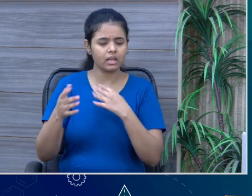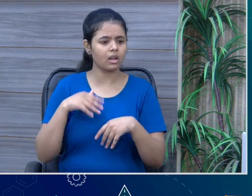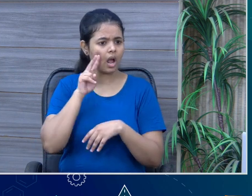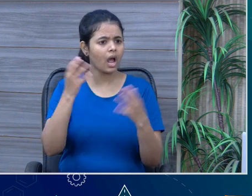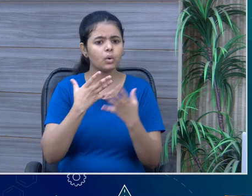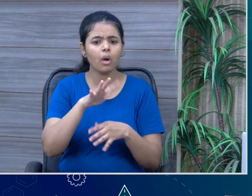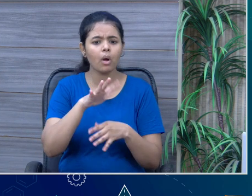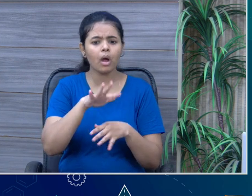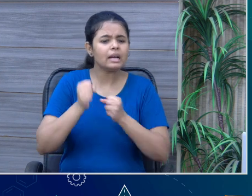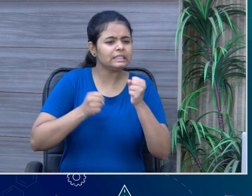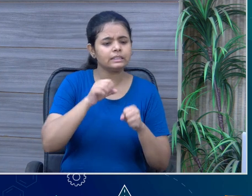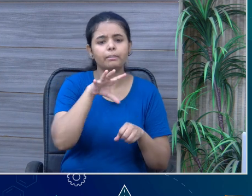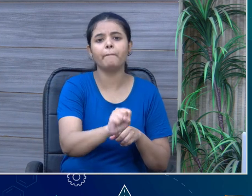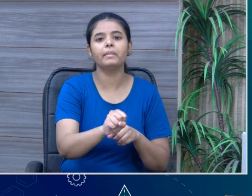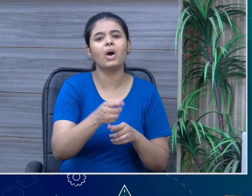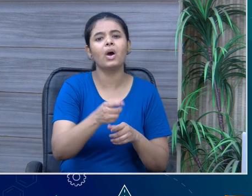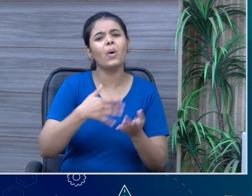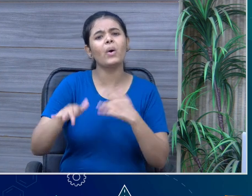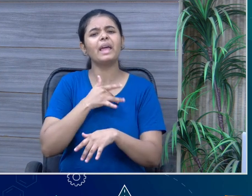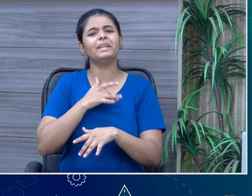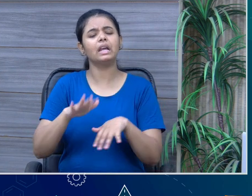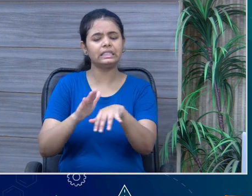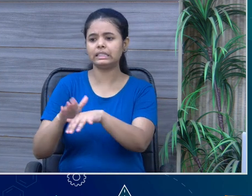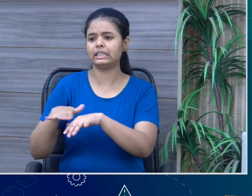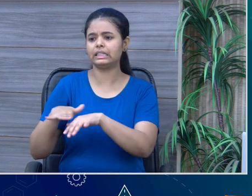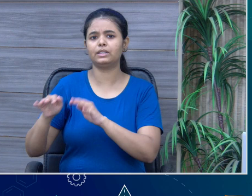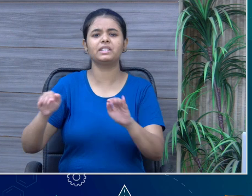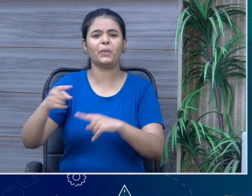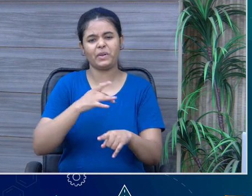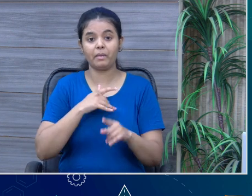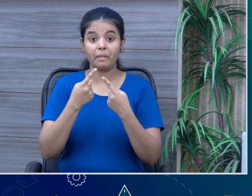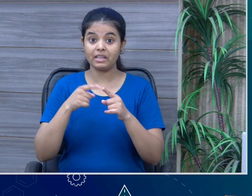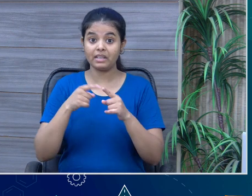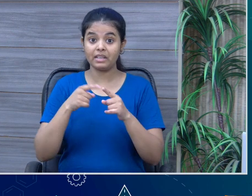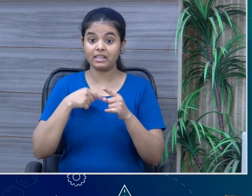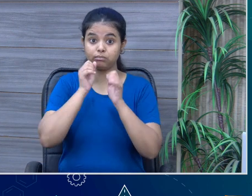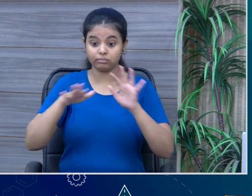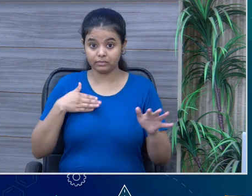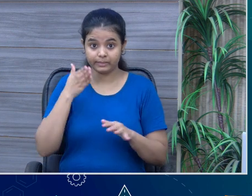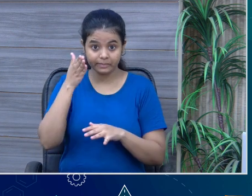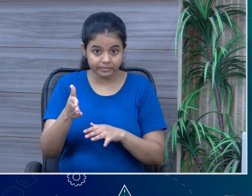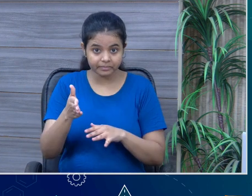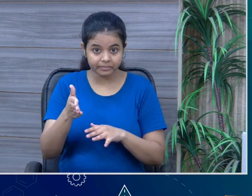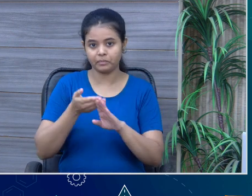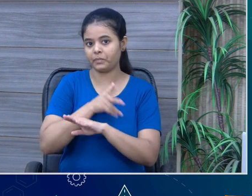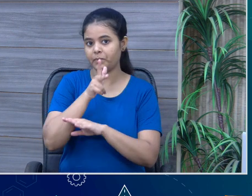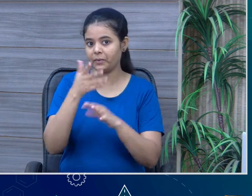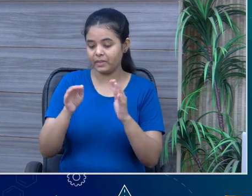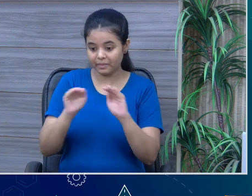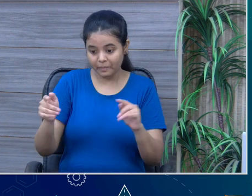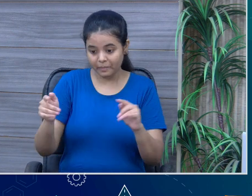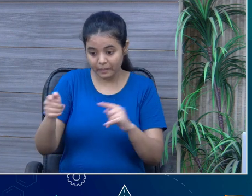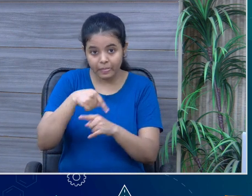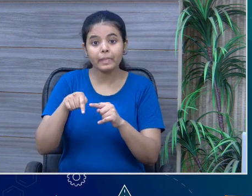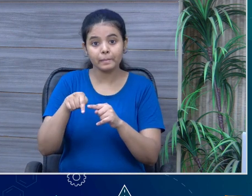just run away and try to catch them. But when we sea, as I have told, there are many other